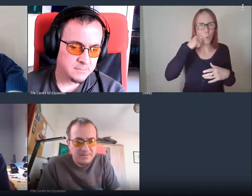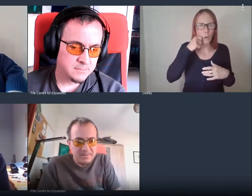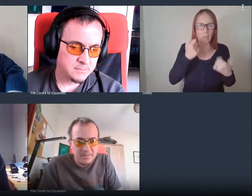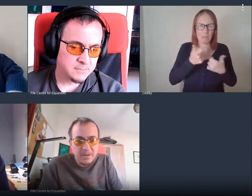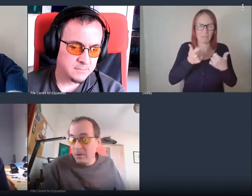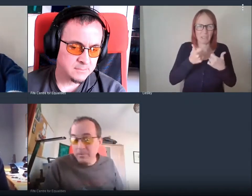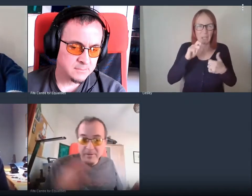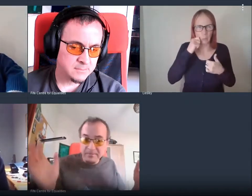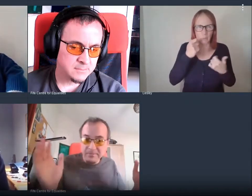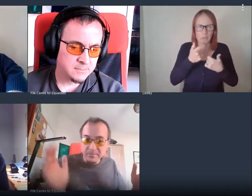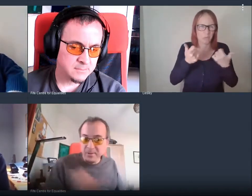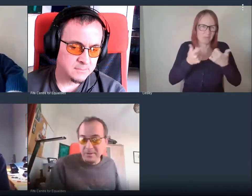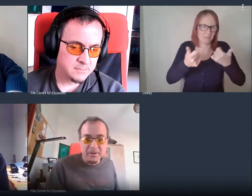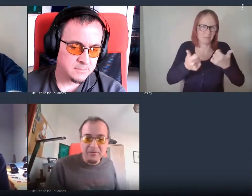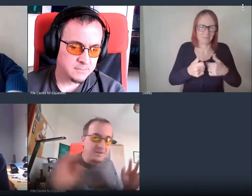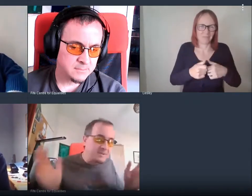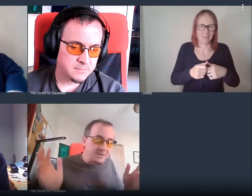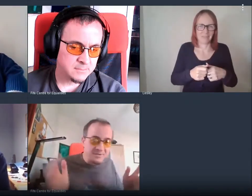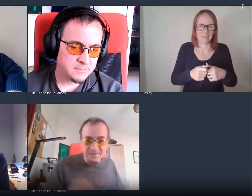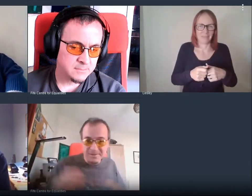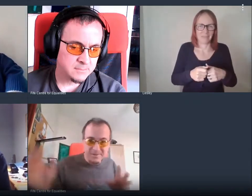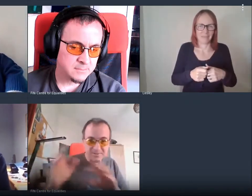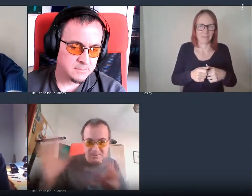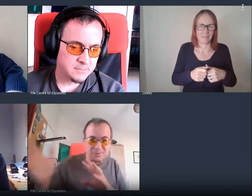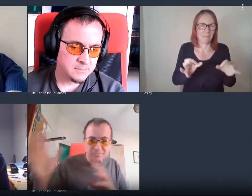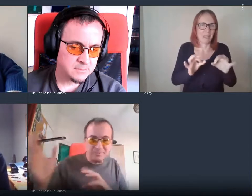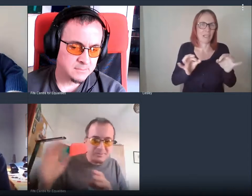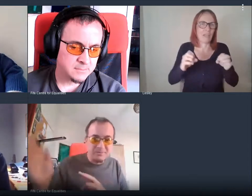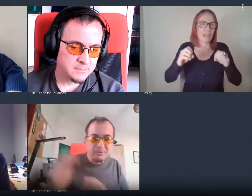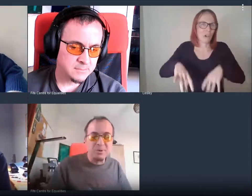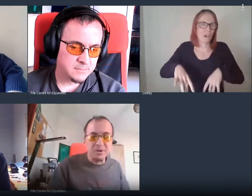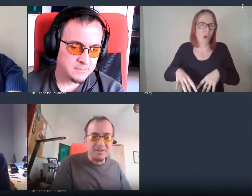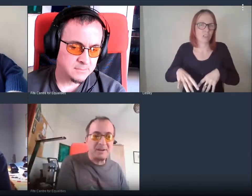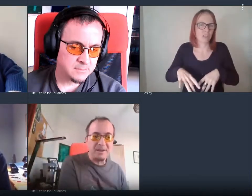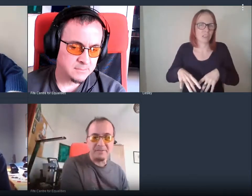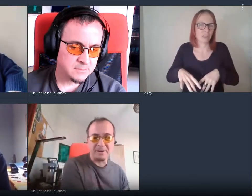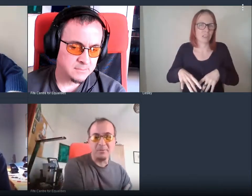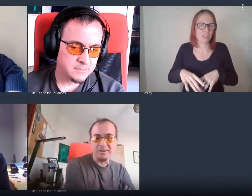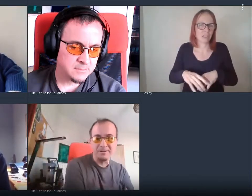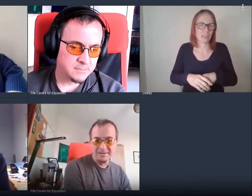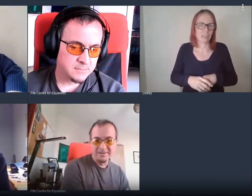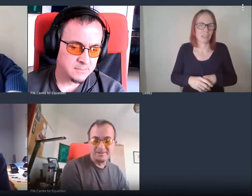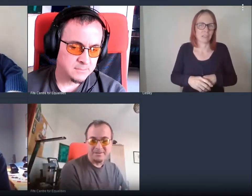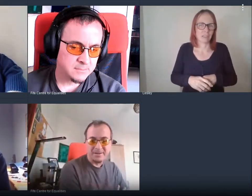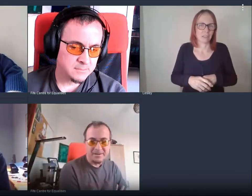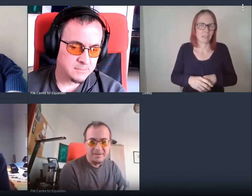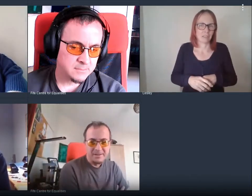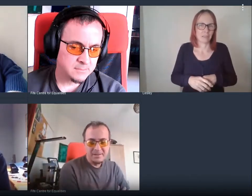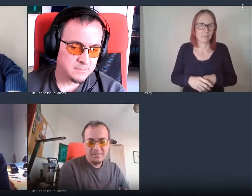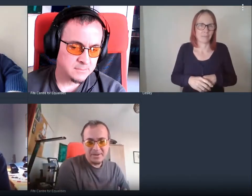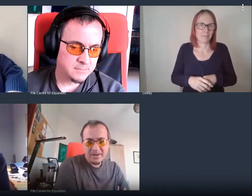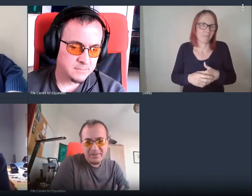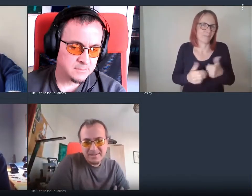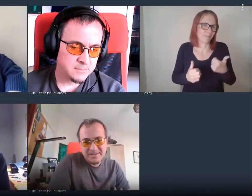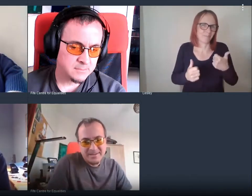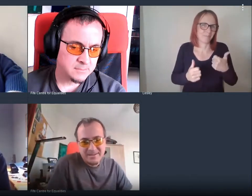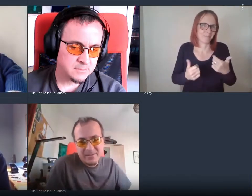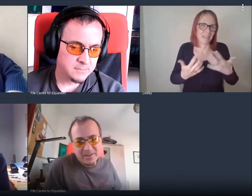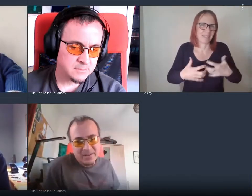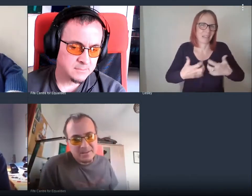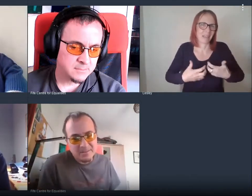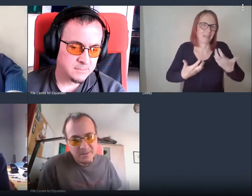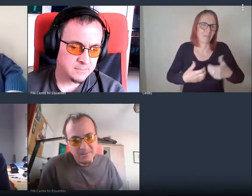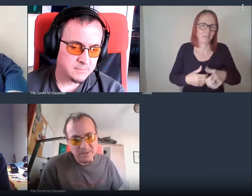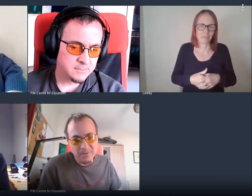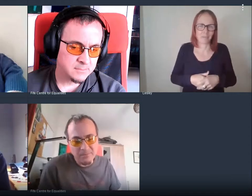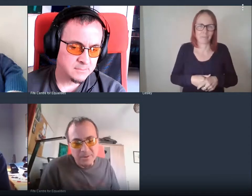it will be there with nothing it's just it's you're broadcasting so yeah but i think it's